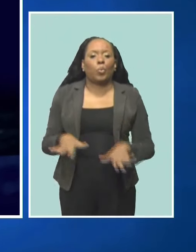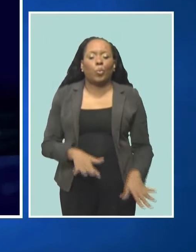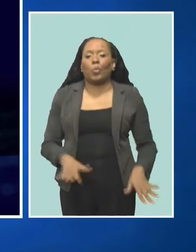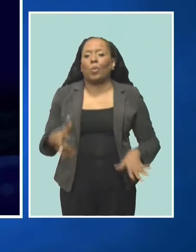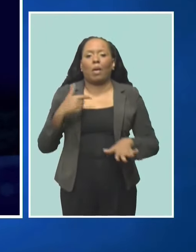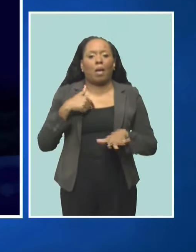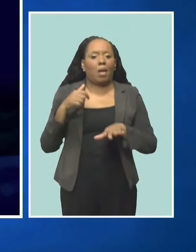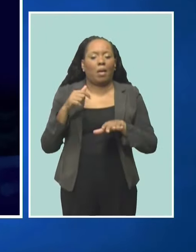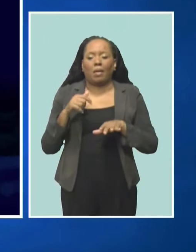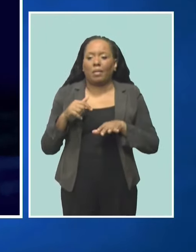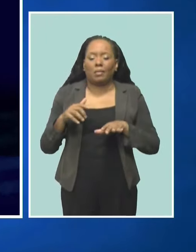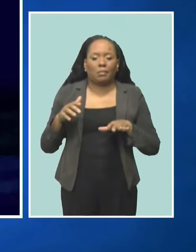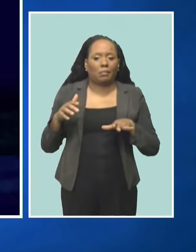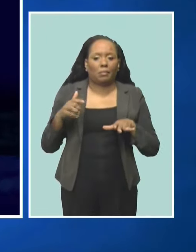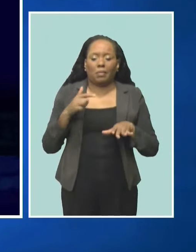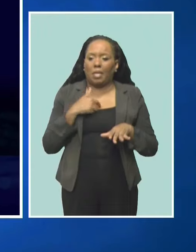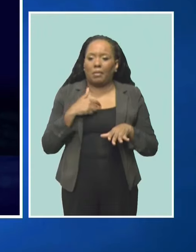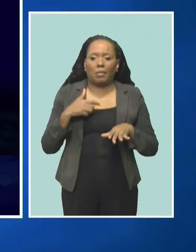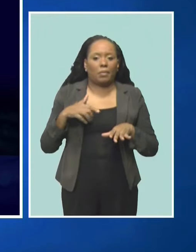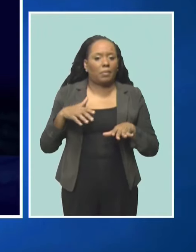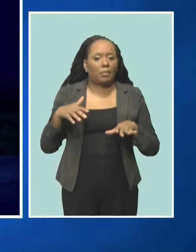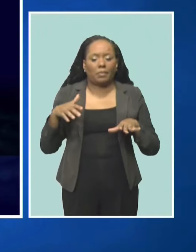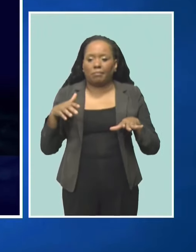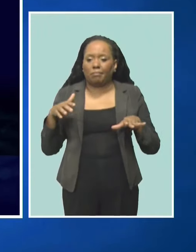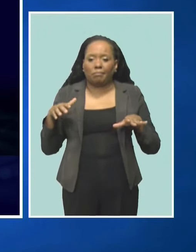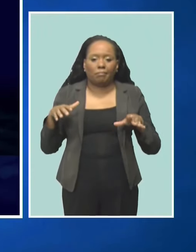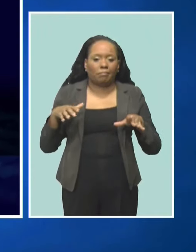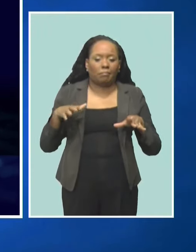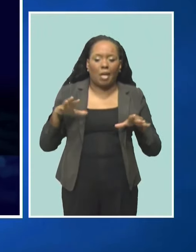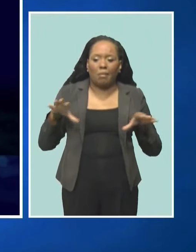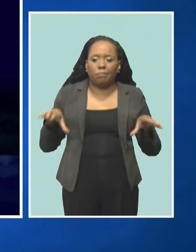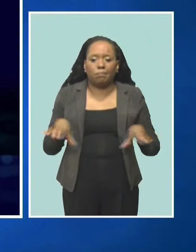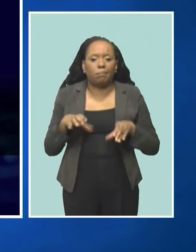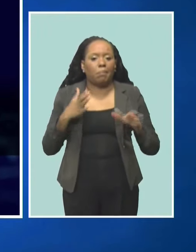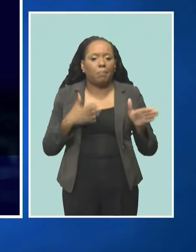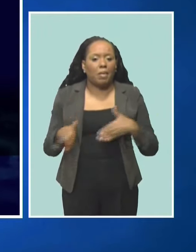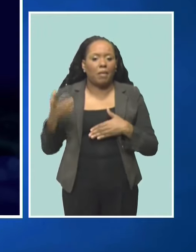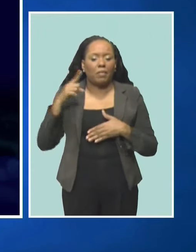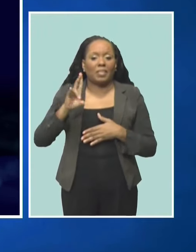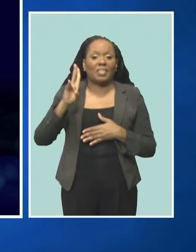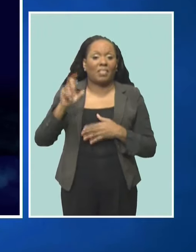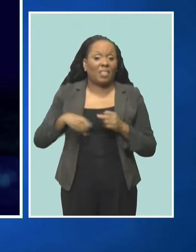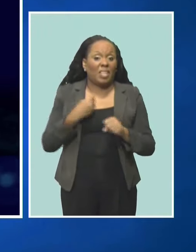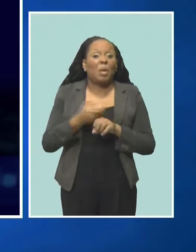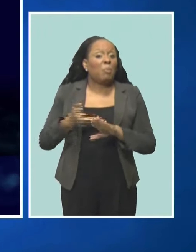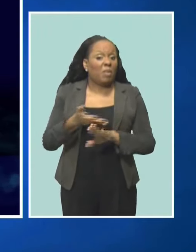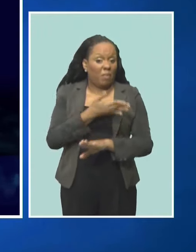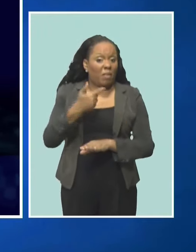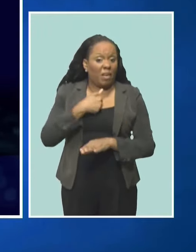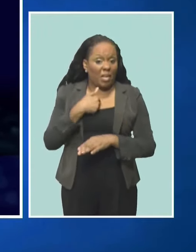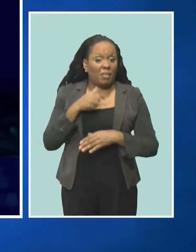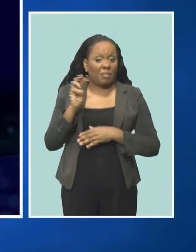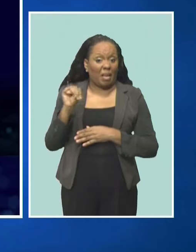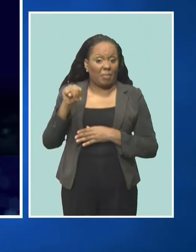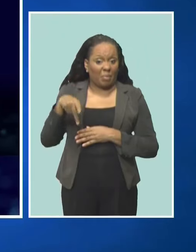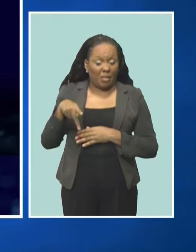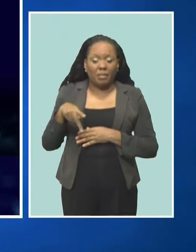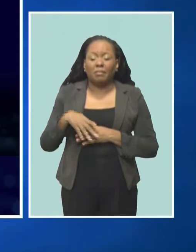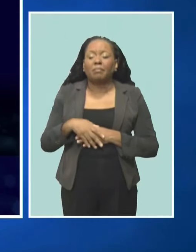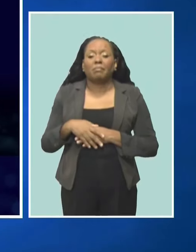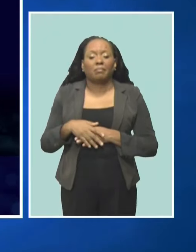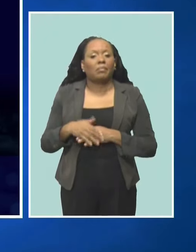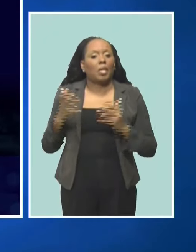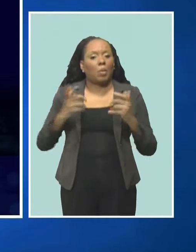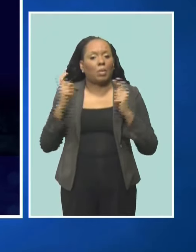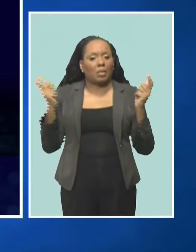years before I became the MP and every year since I've become the MP. And I think it is a process whereby we want to celebrate the children.